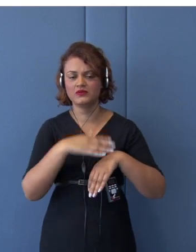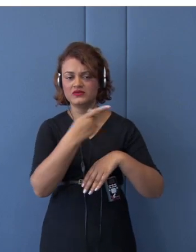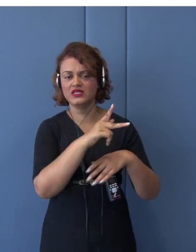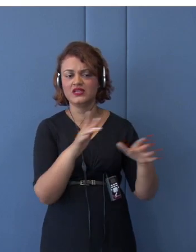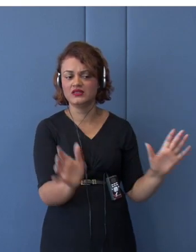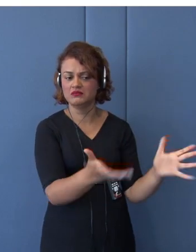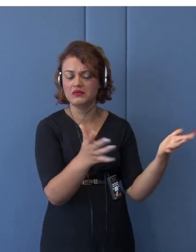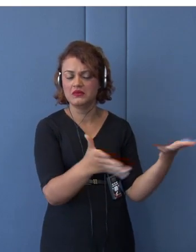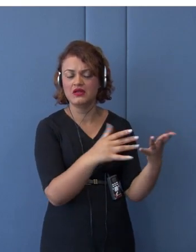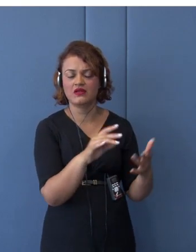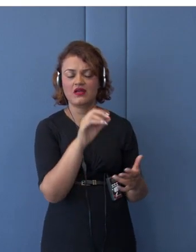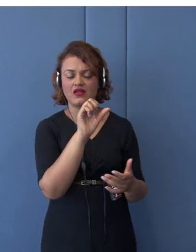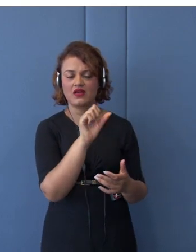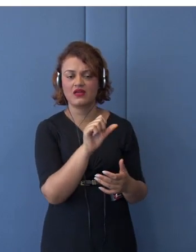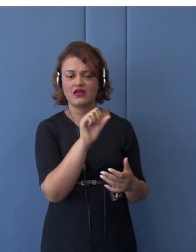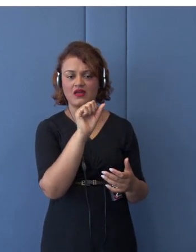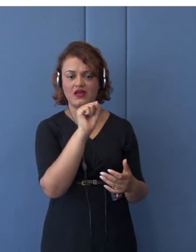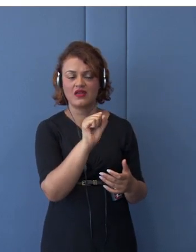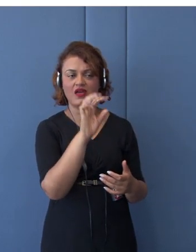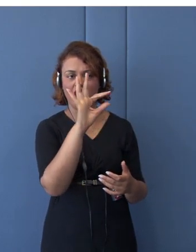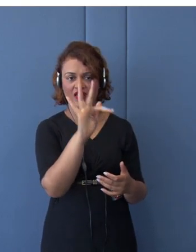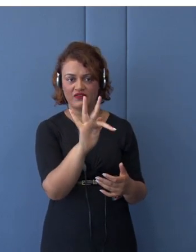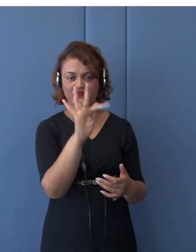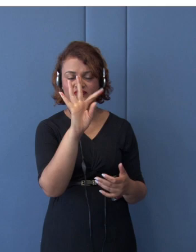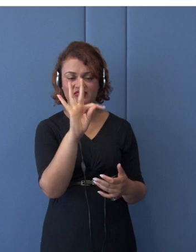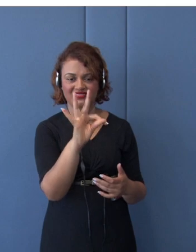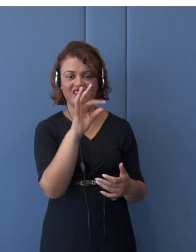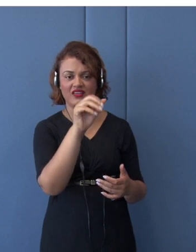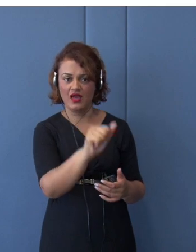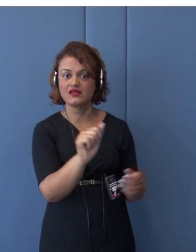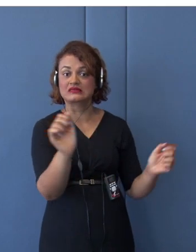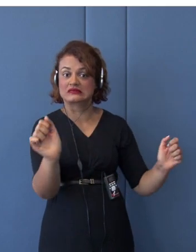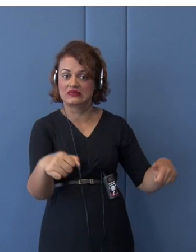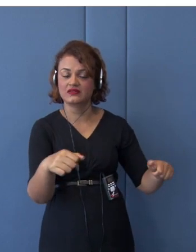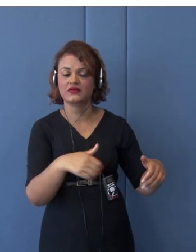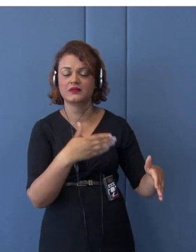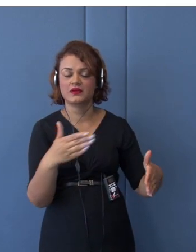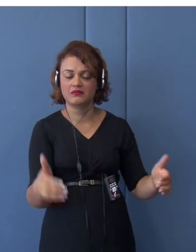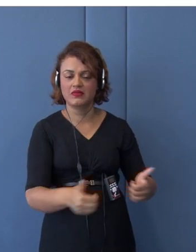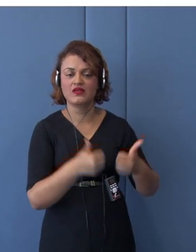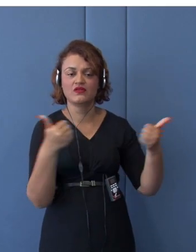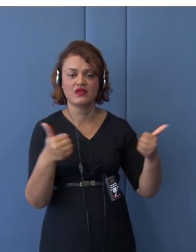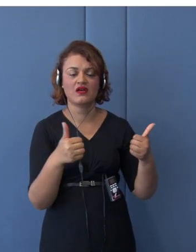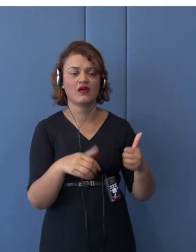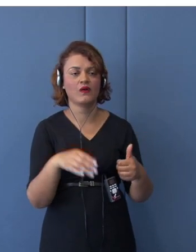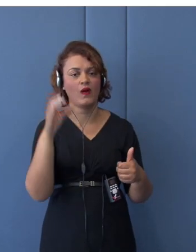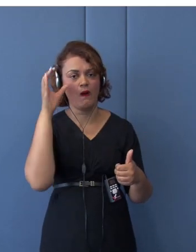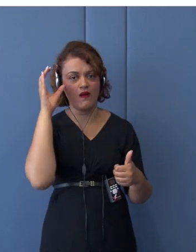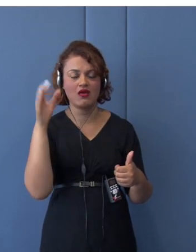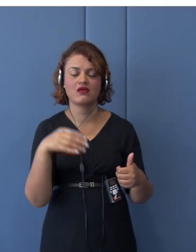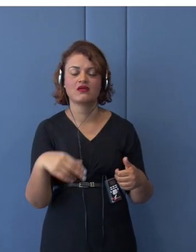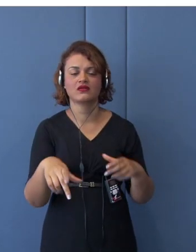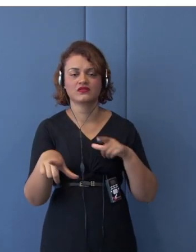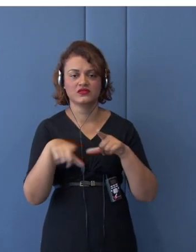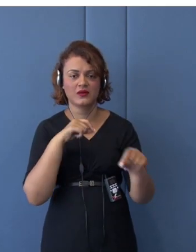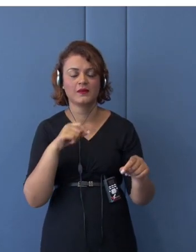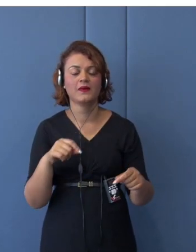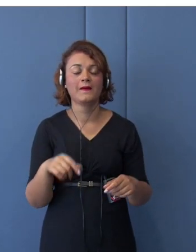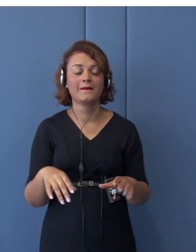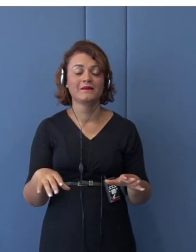and JCK, in absence of TPP, jeopardising further trade, liberalisation in East Asia.